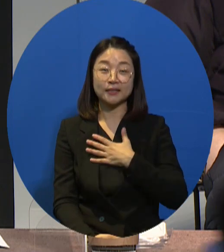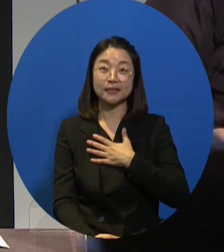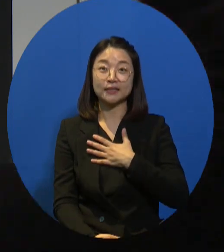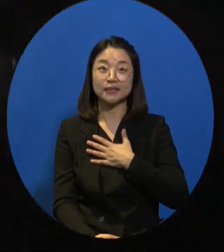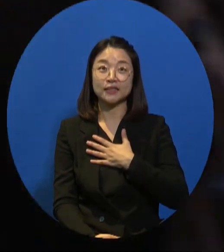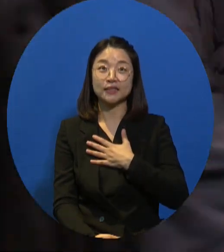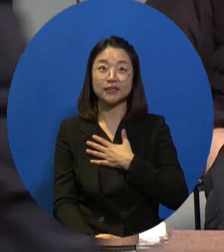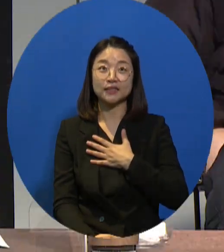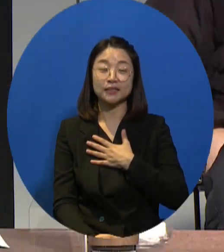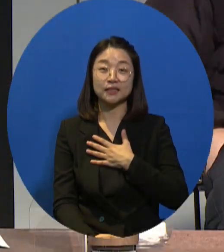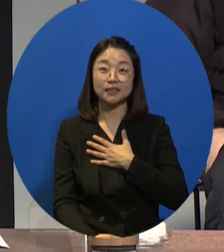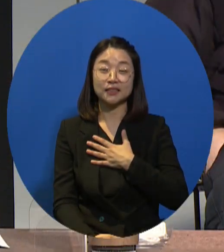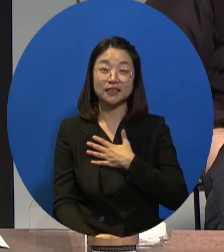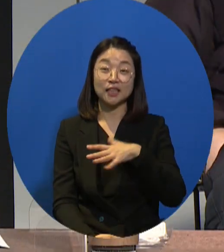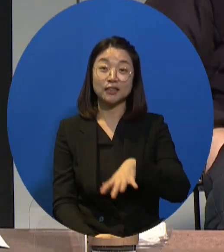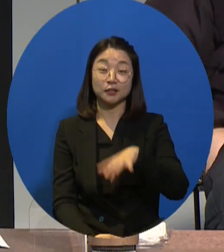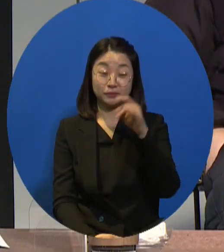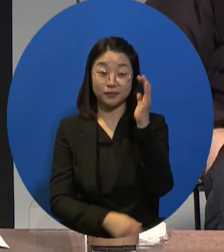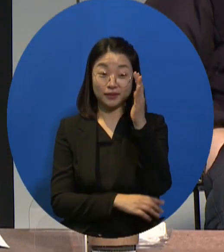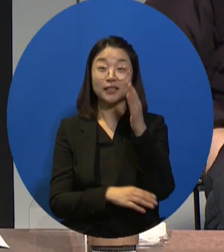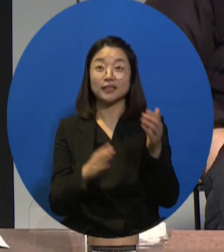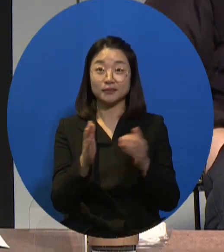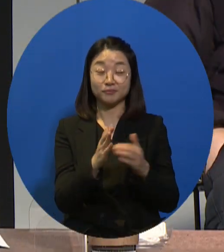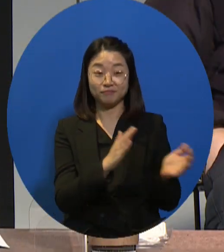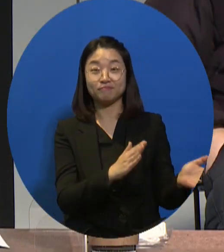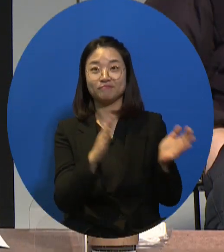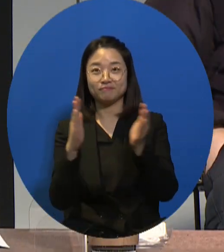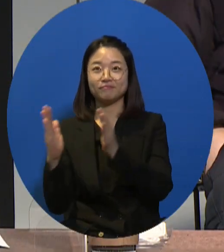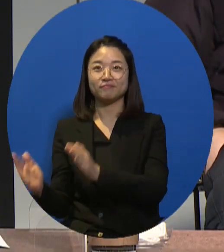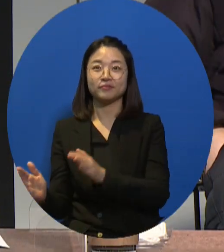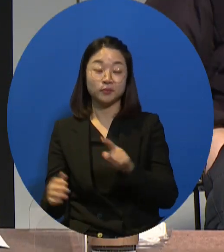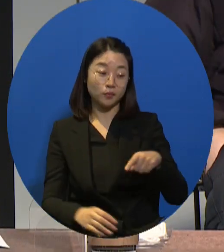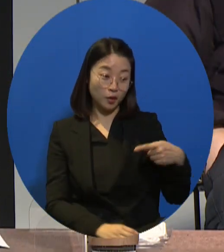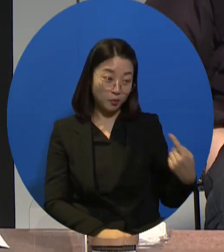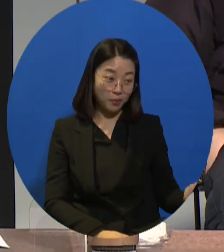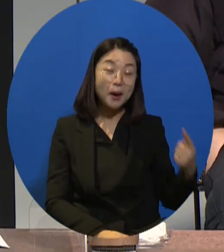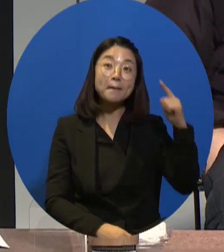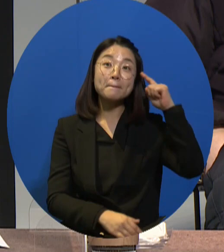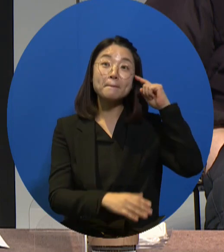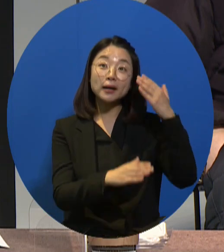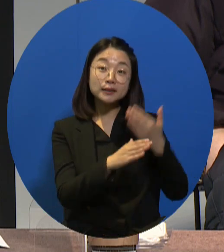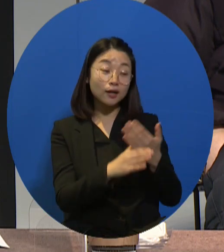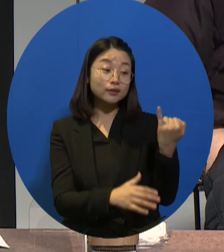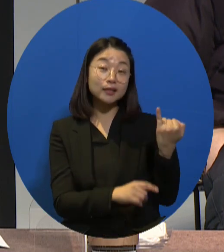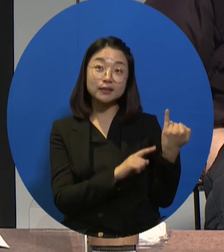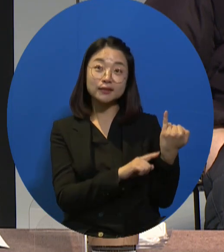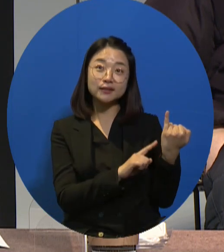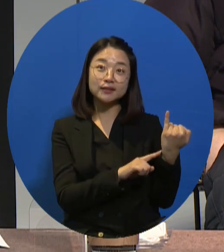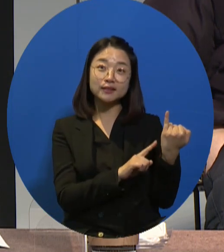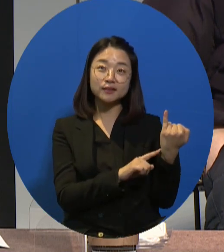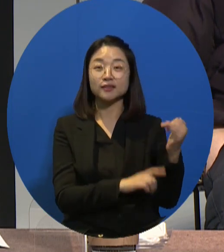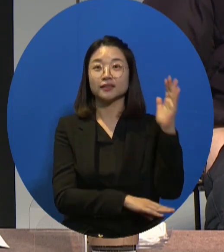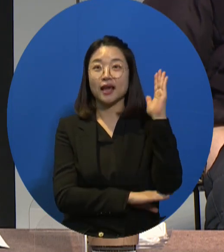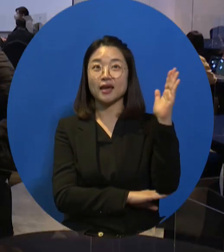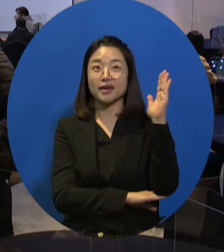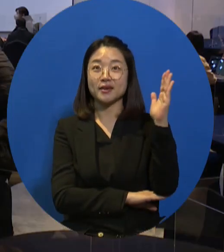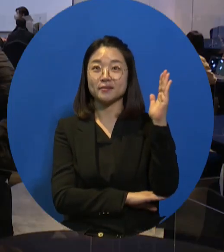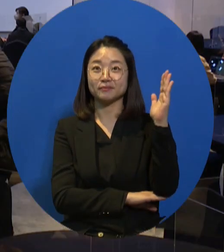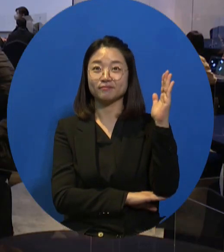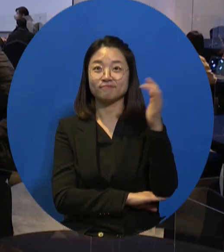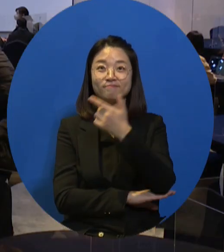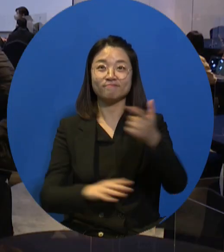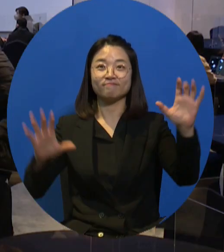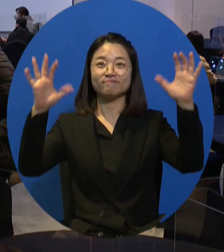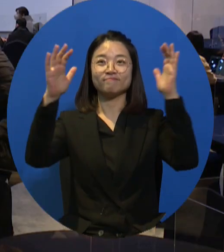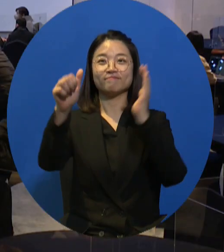With that, I would just like to conclude my opening remarks and hand over the microphone to Dr. Zhu as the